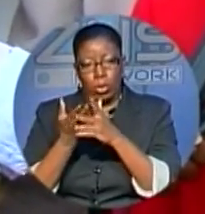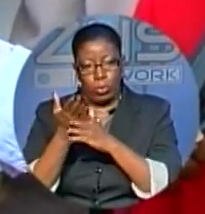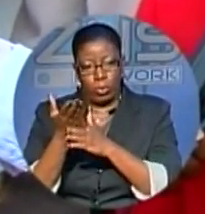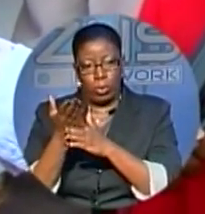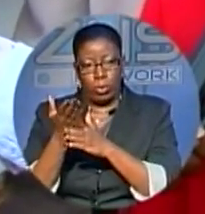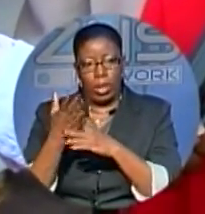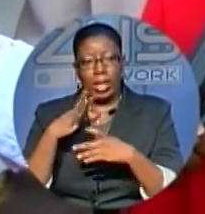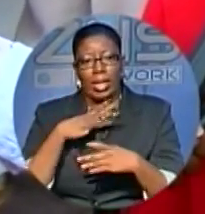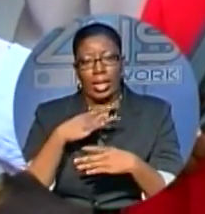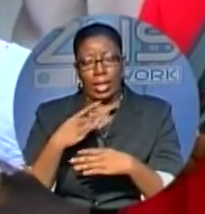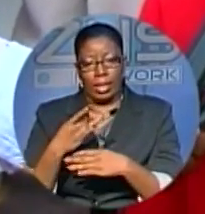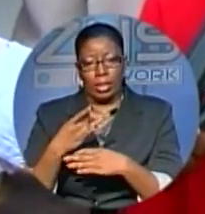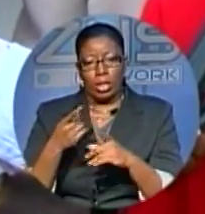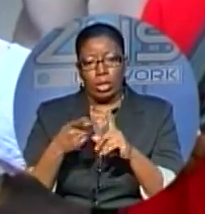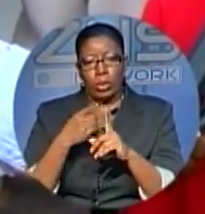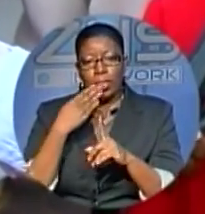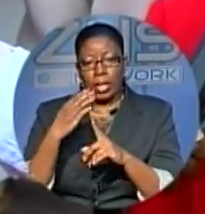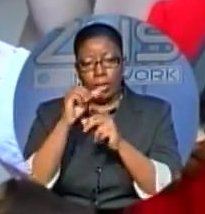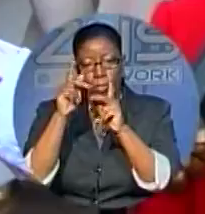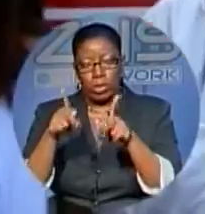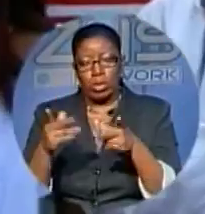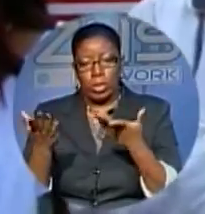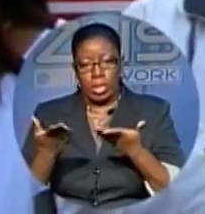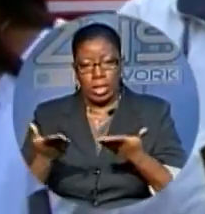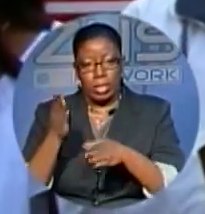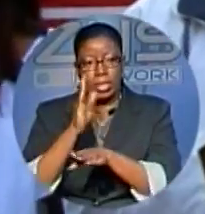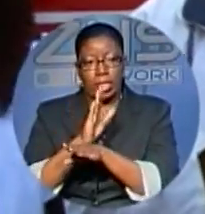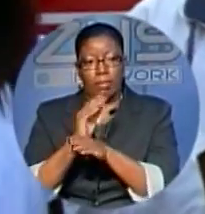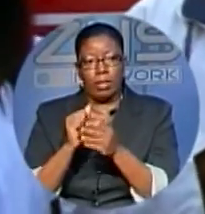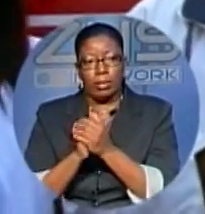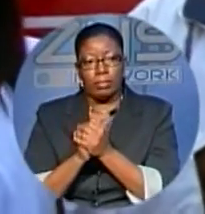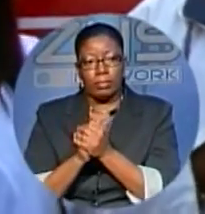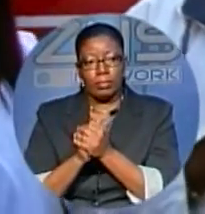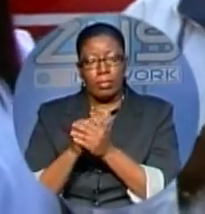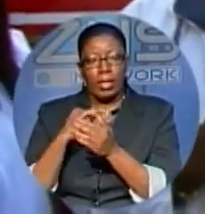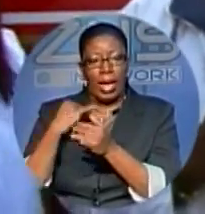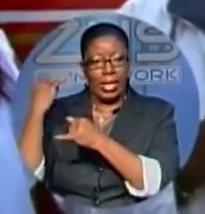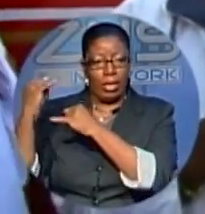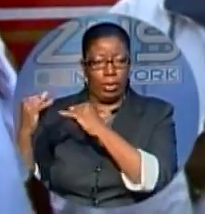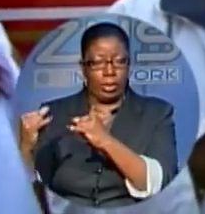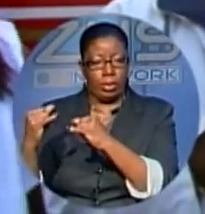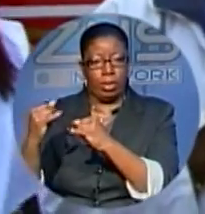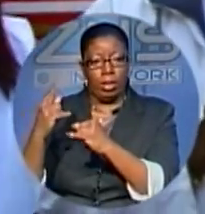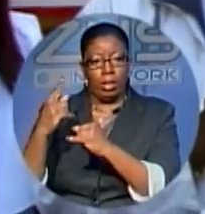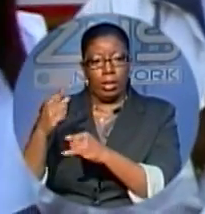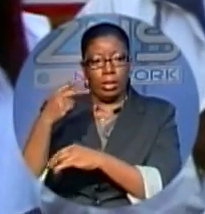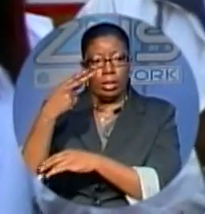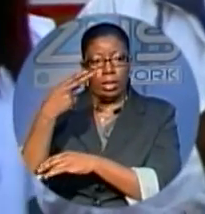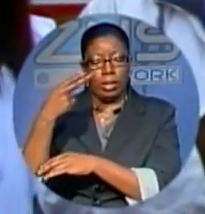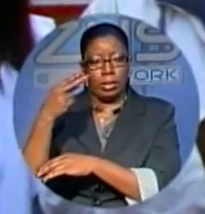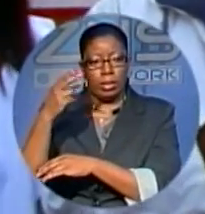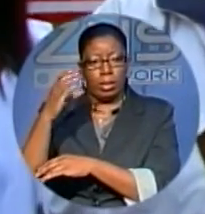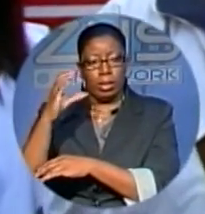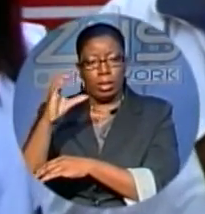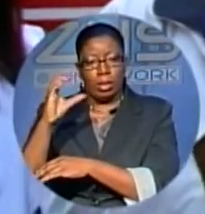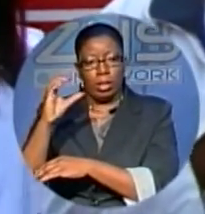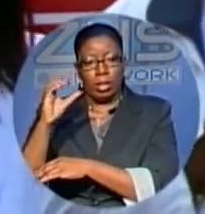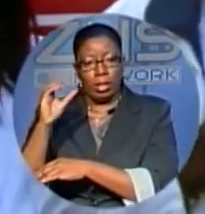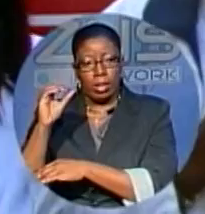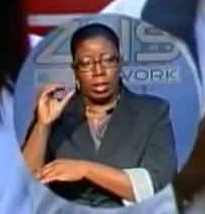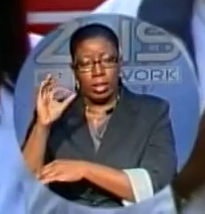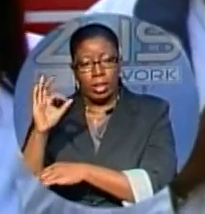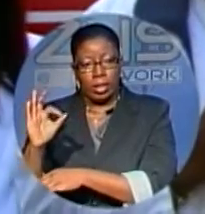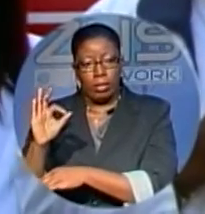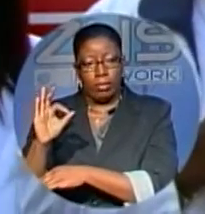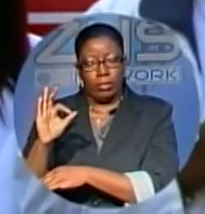And I would like to thank everyone who is here to see me. I inherited the Heathcliff, and I inherited the Ruth